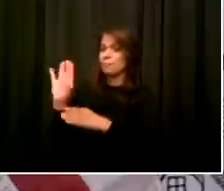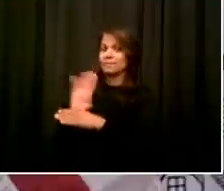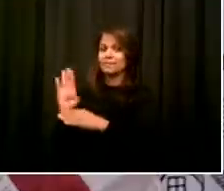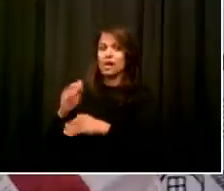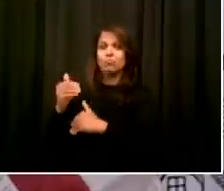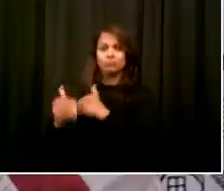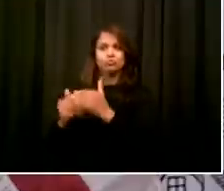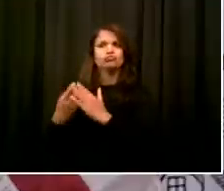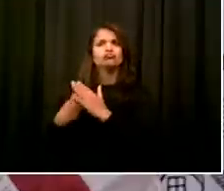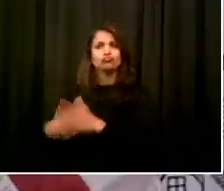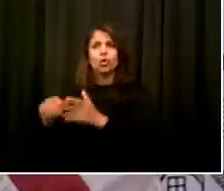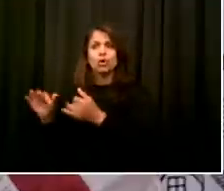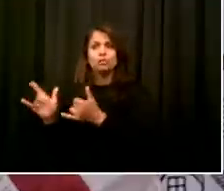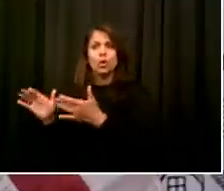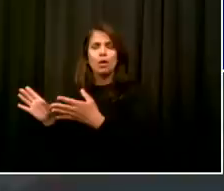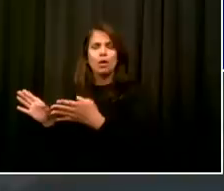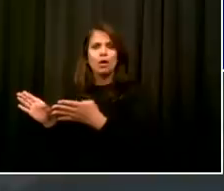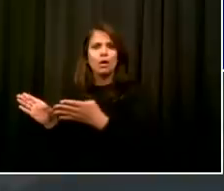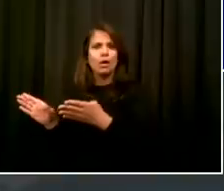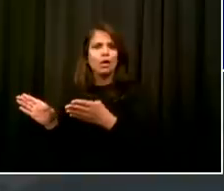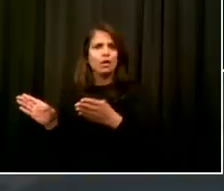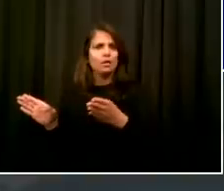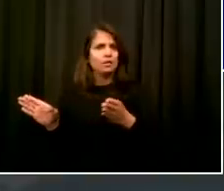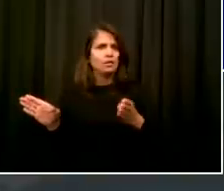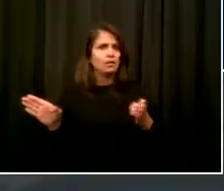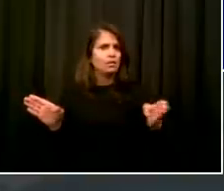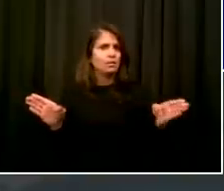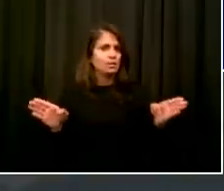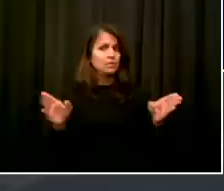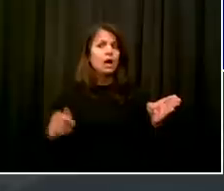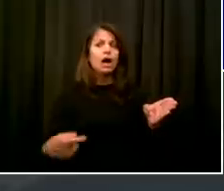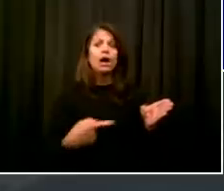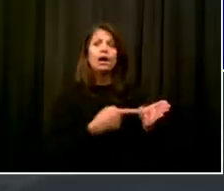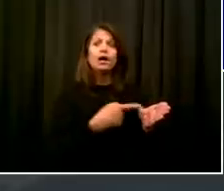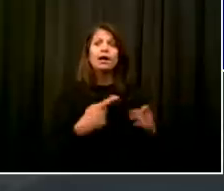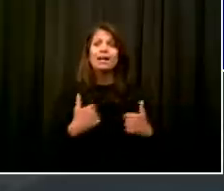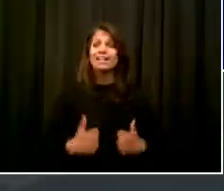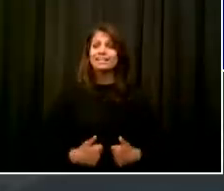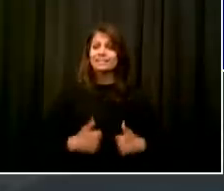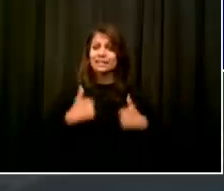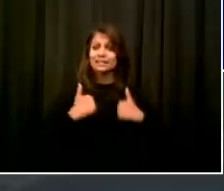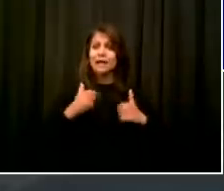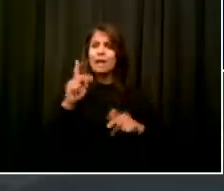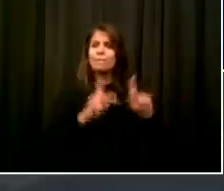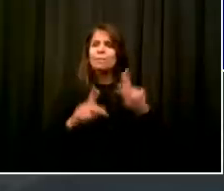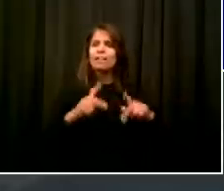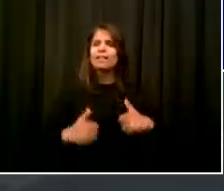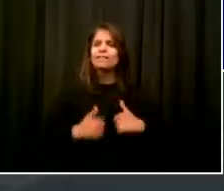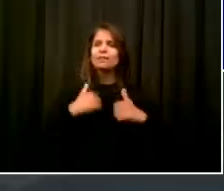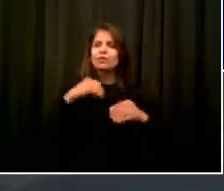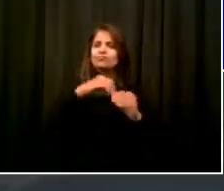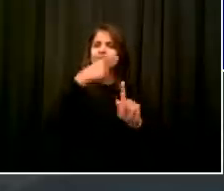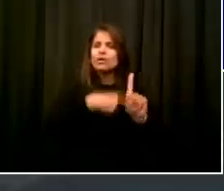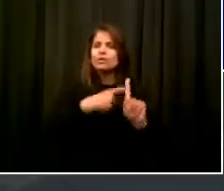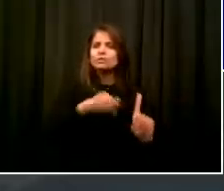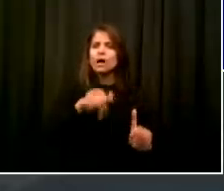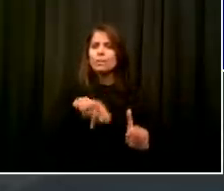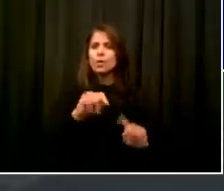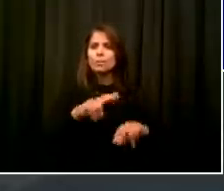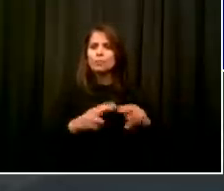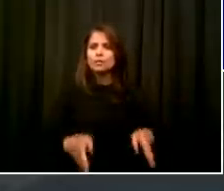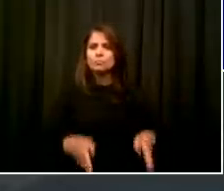our tenants. Our tenants have gone through so much for years and years in the city, particularly since the coronavirus hit.